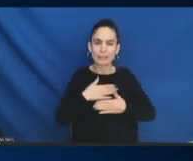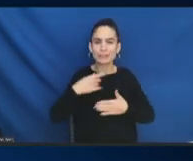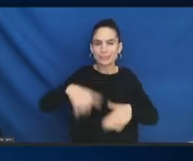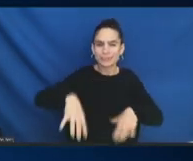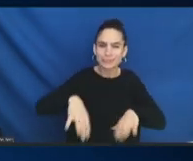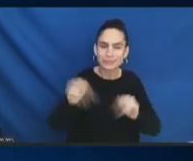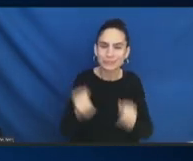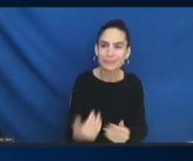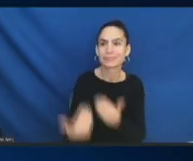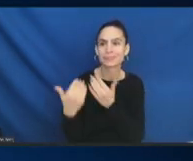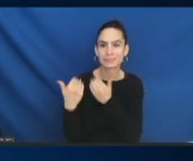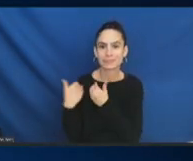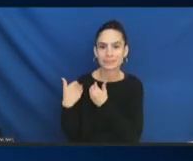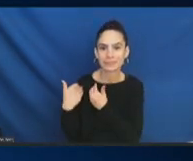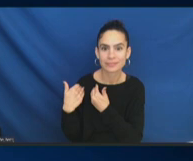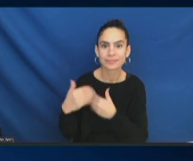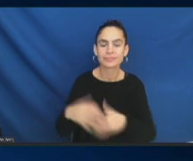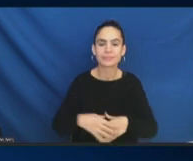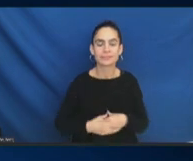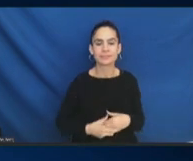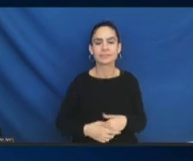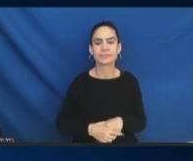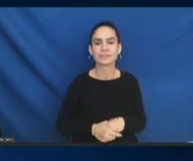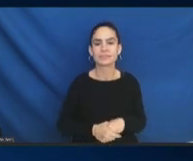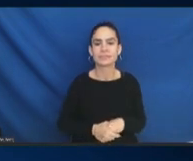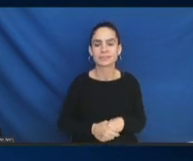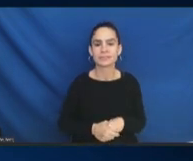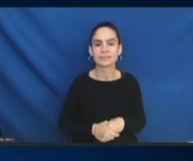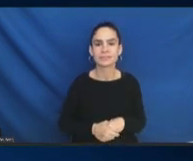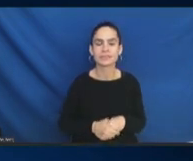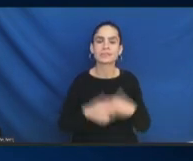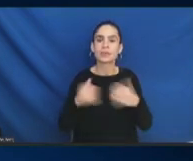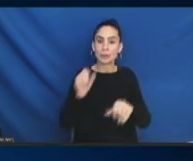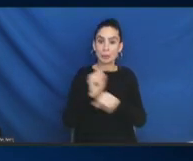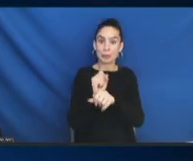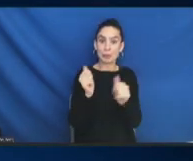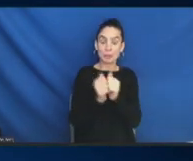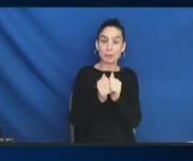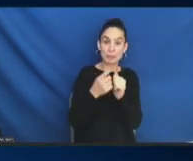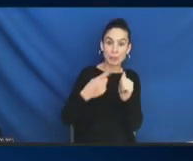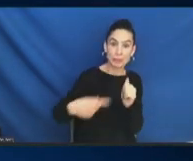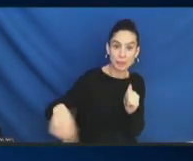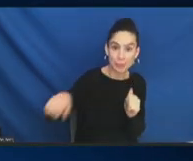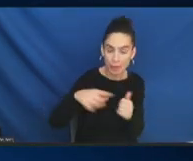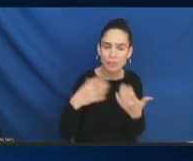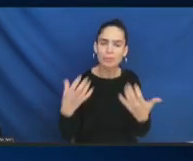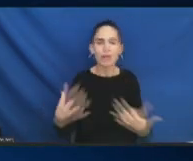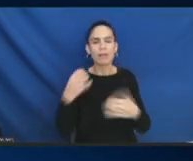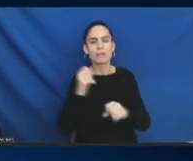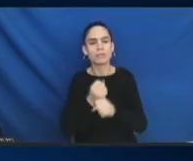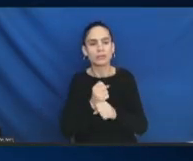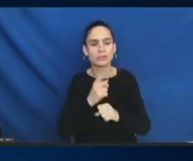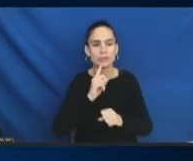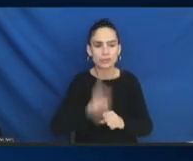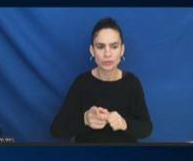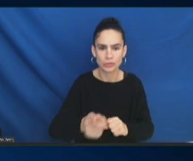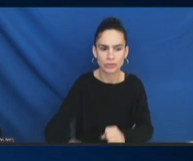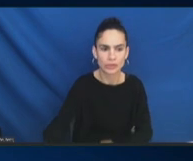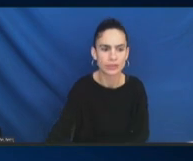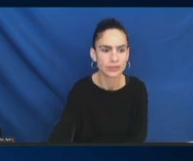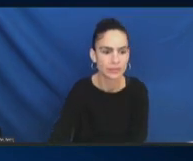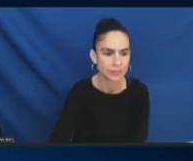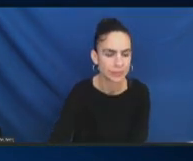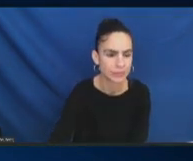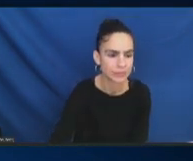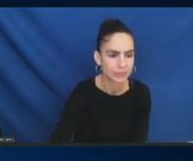I think the team will work with you on making sure we can get the extra meeting. So, one thing that co-chairs may want to think